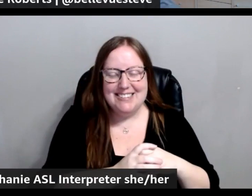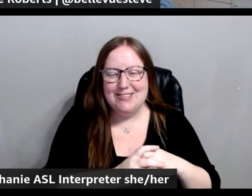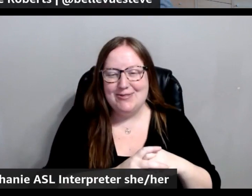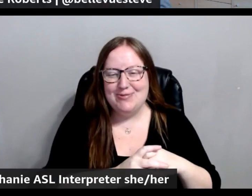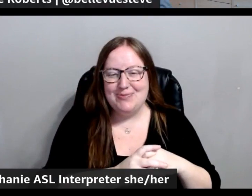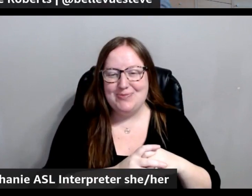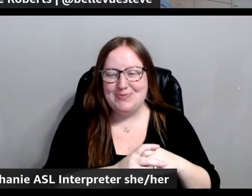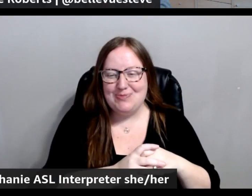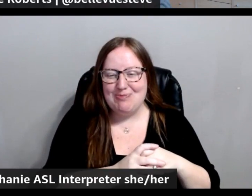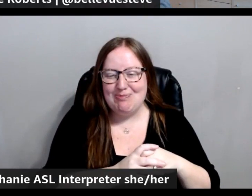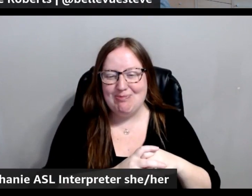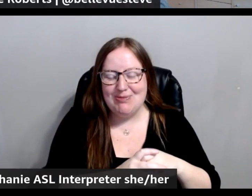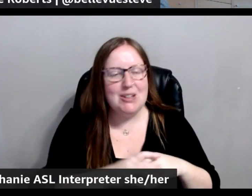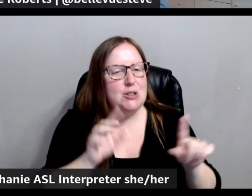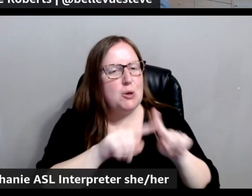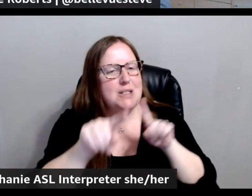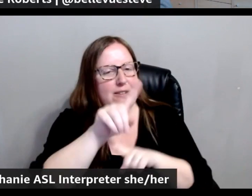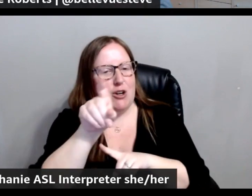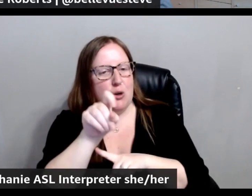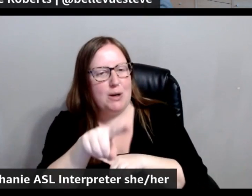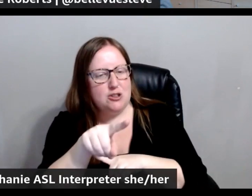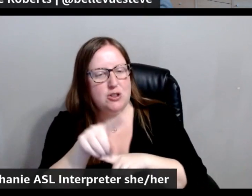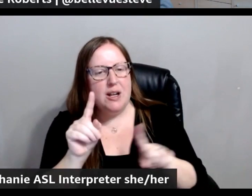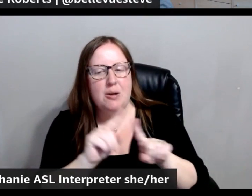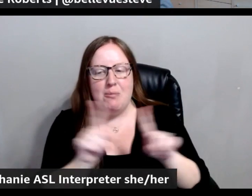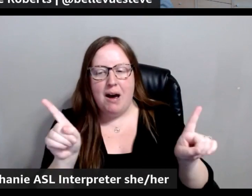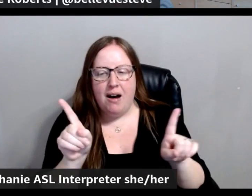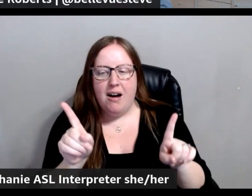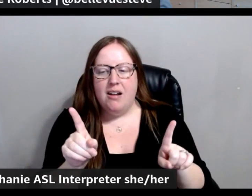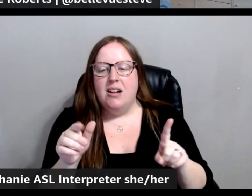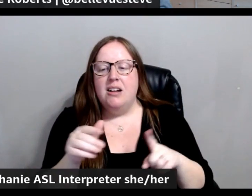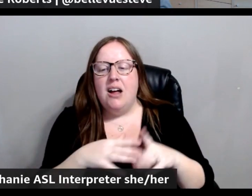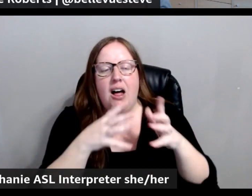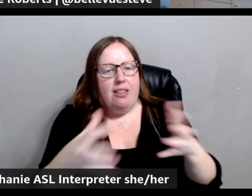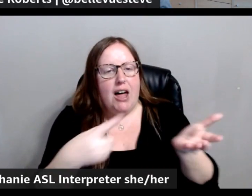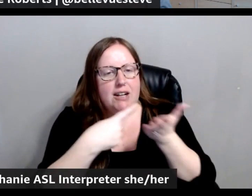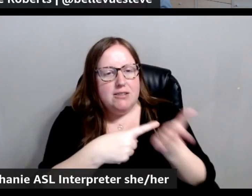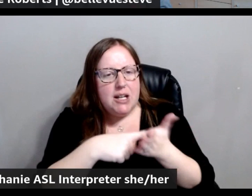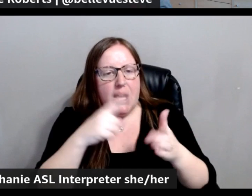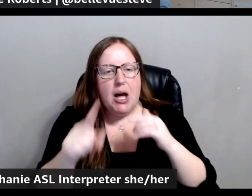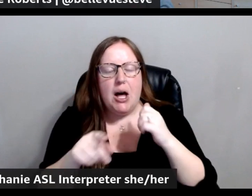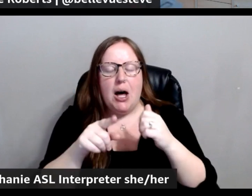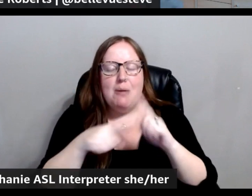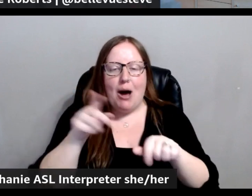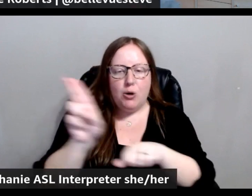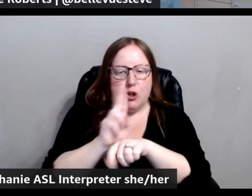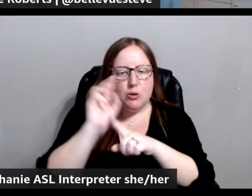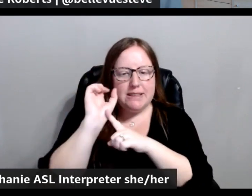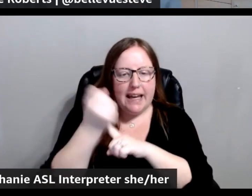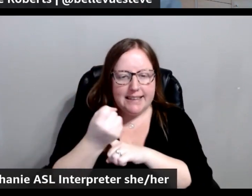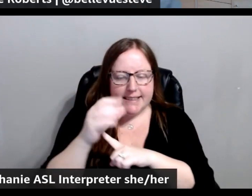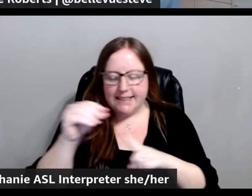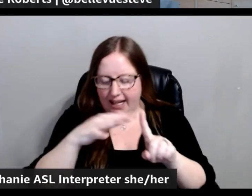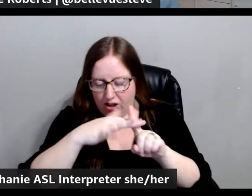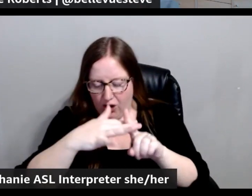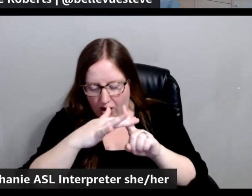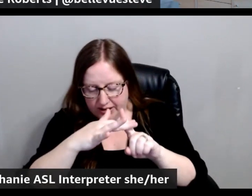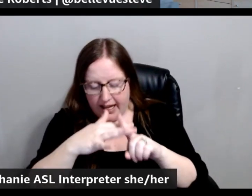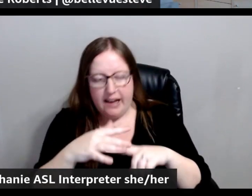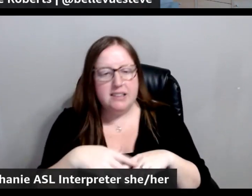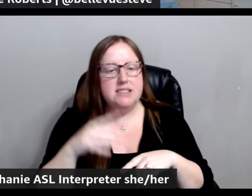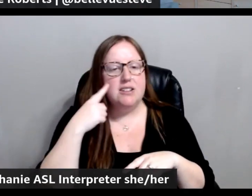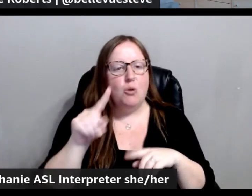So, different question for us, but a lot of talk about the use cases and how there's context behind, you know,